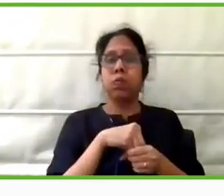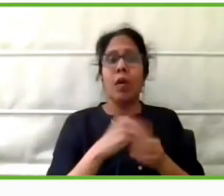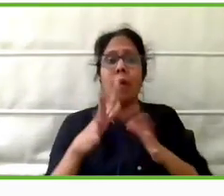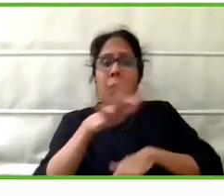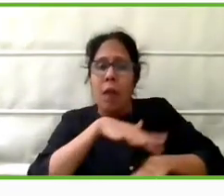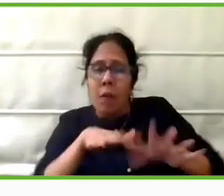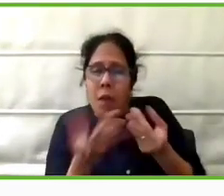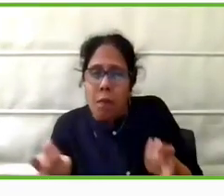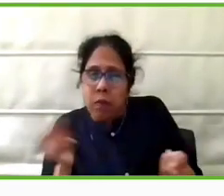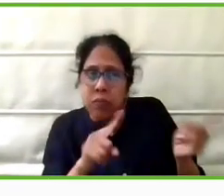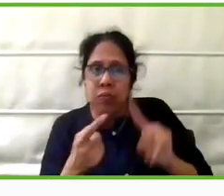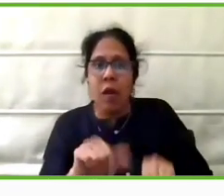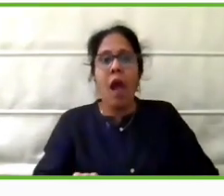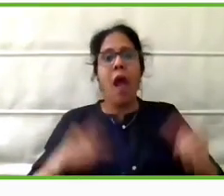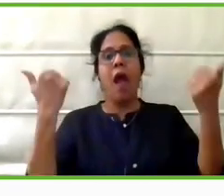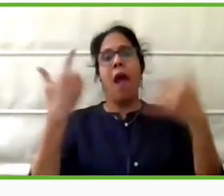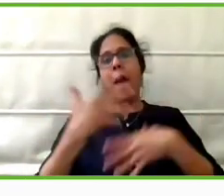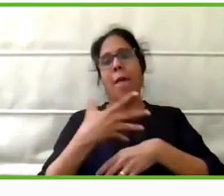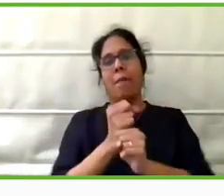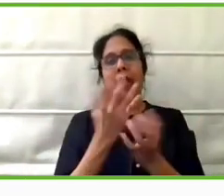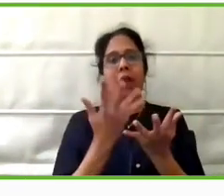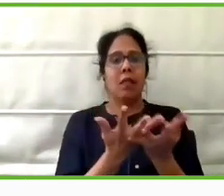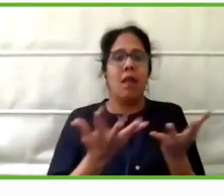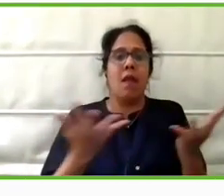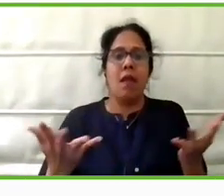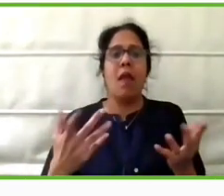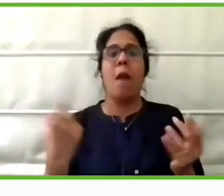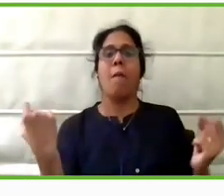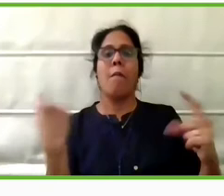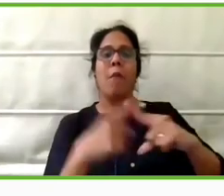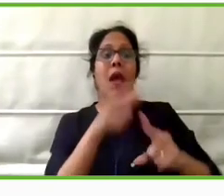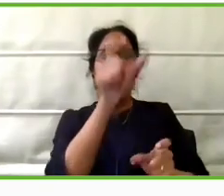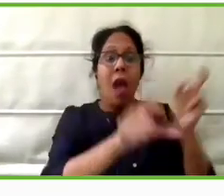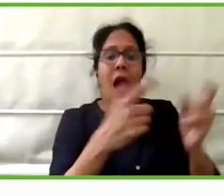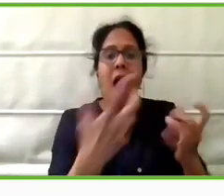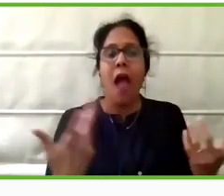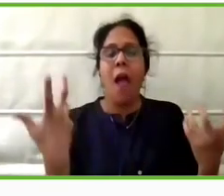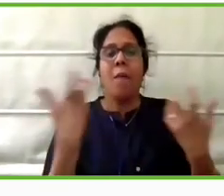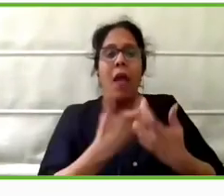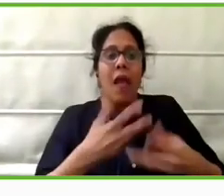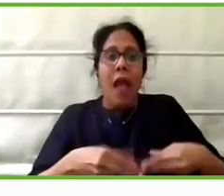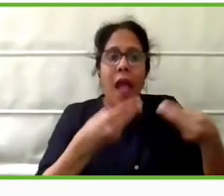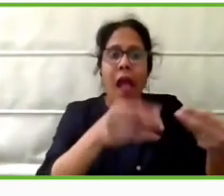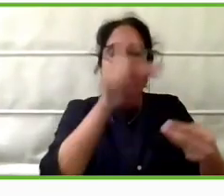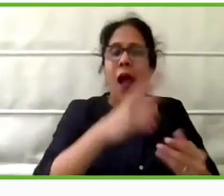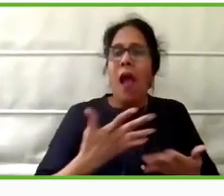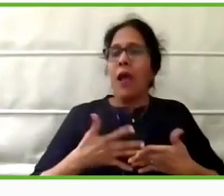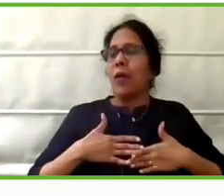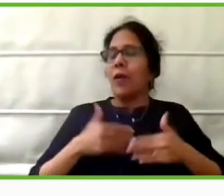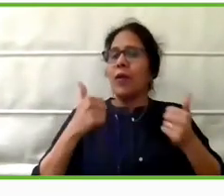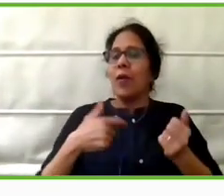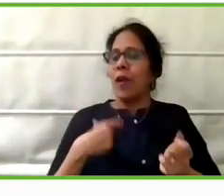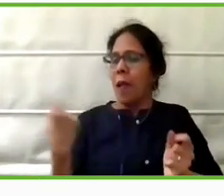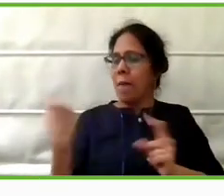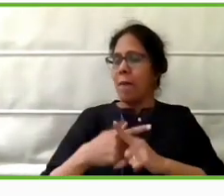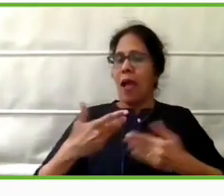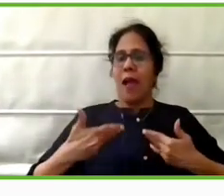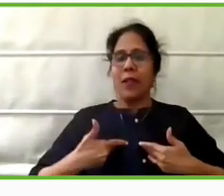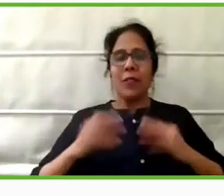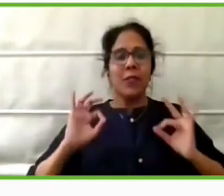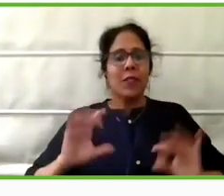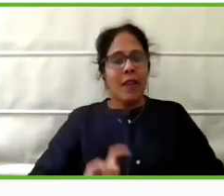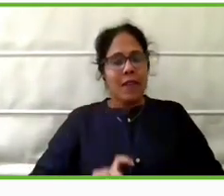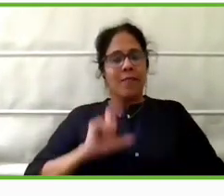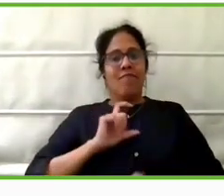to build products that make the users feel good about using the product. When it looks good, when it's of good